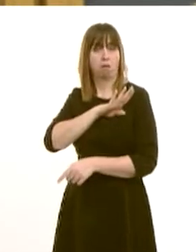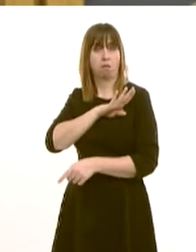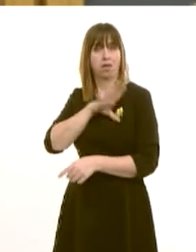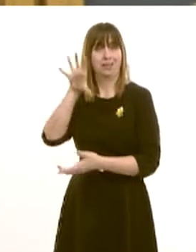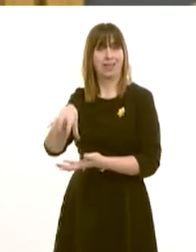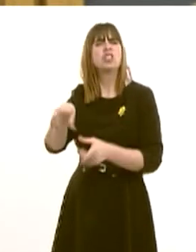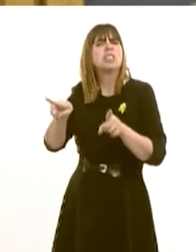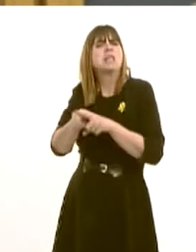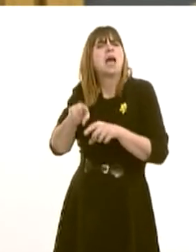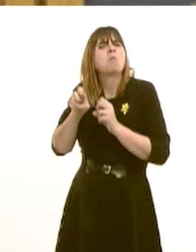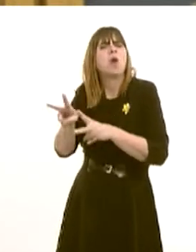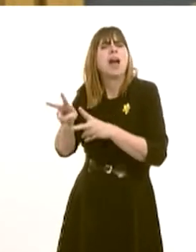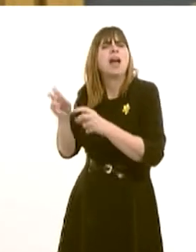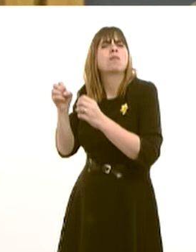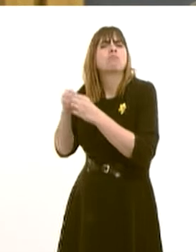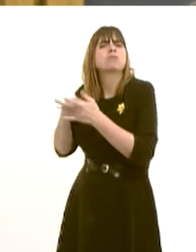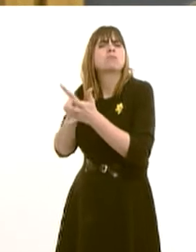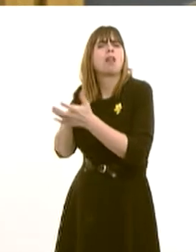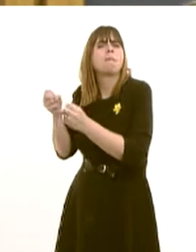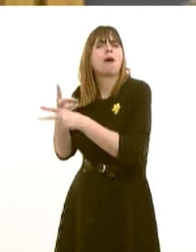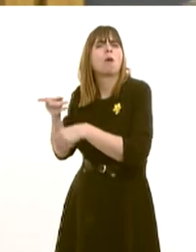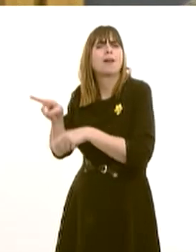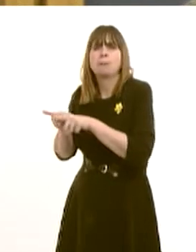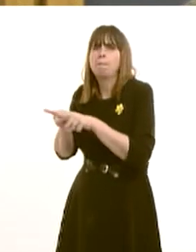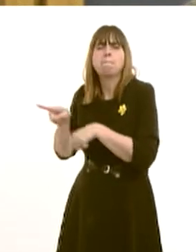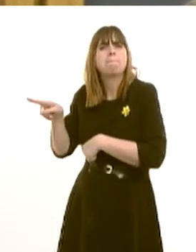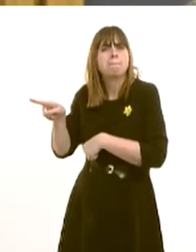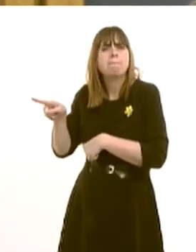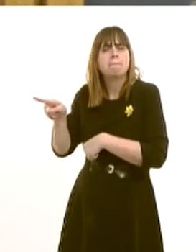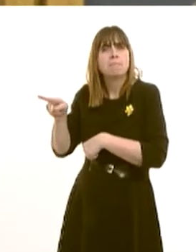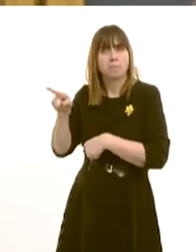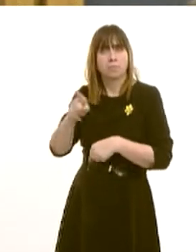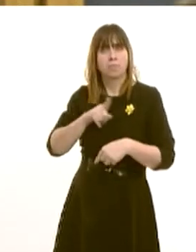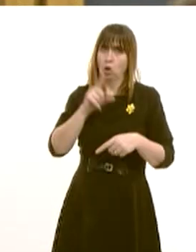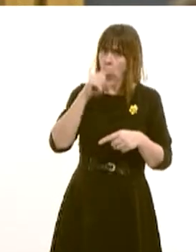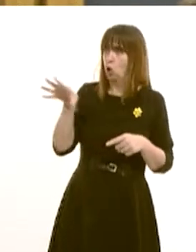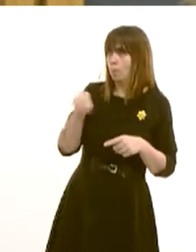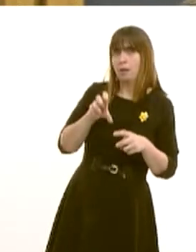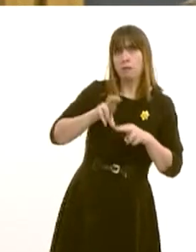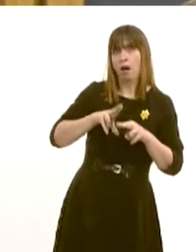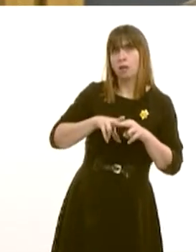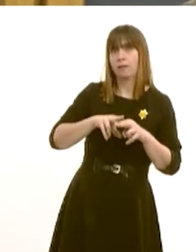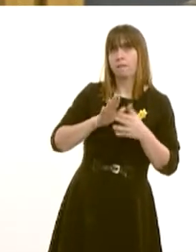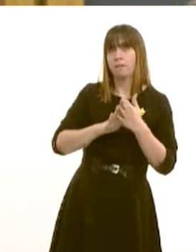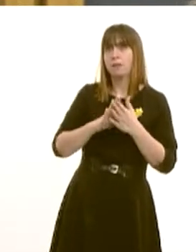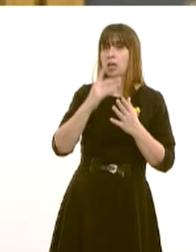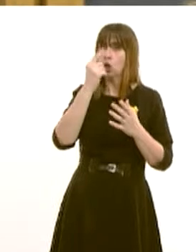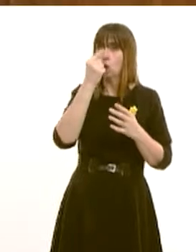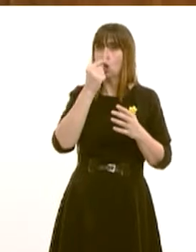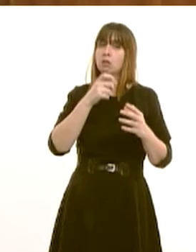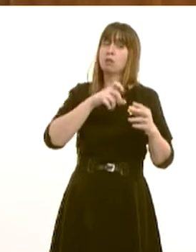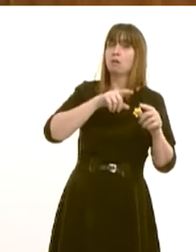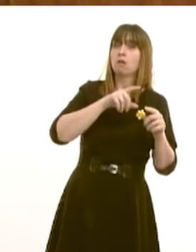similar to Bristol Parkway to service the major rail hub of Cardiff, which could also serve Cardiff Airport in the same time?